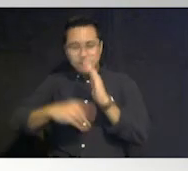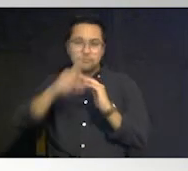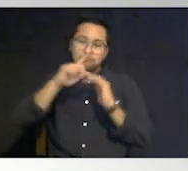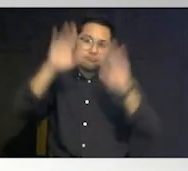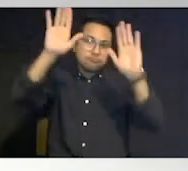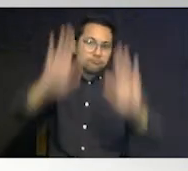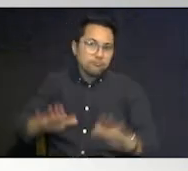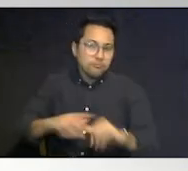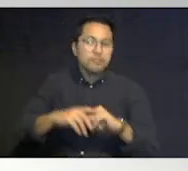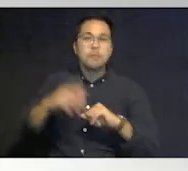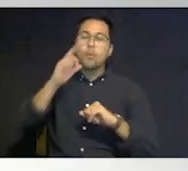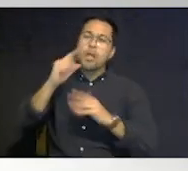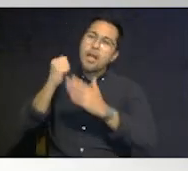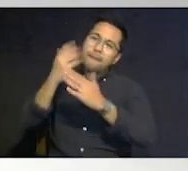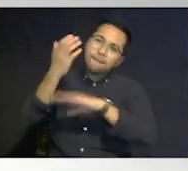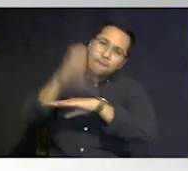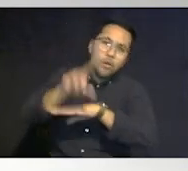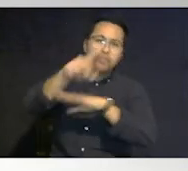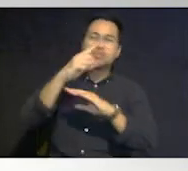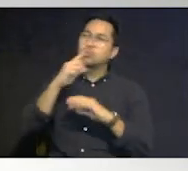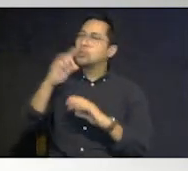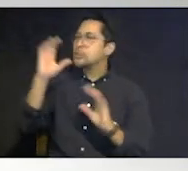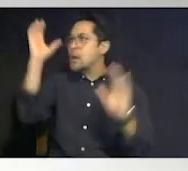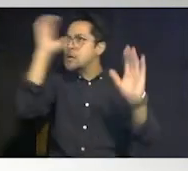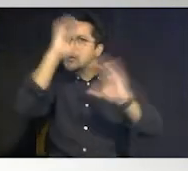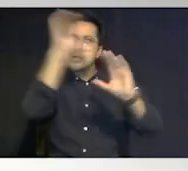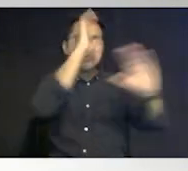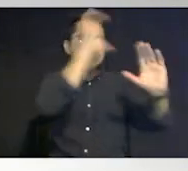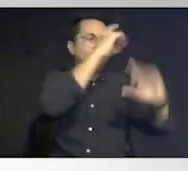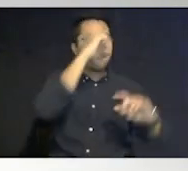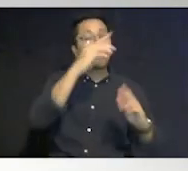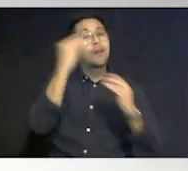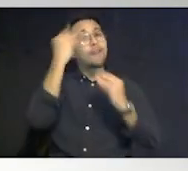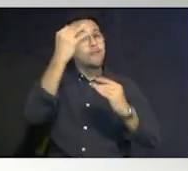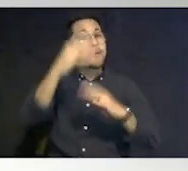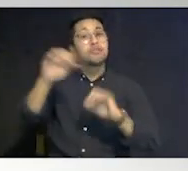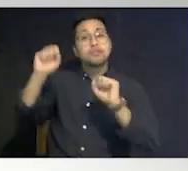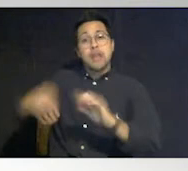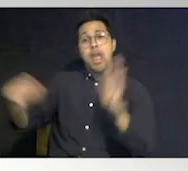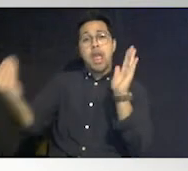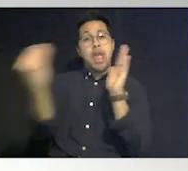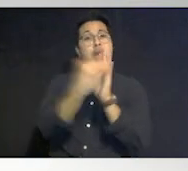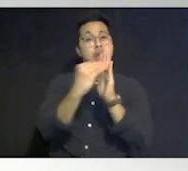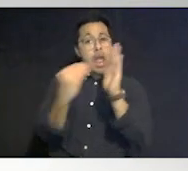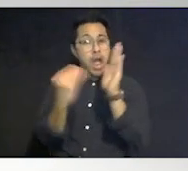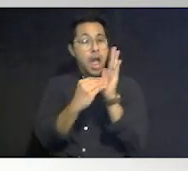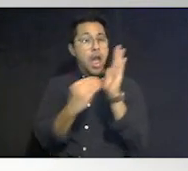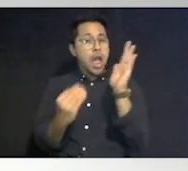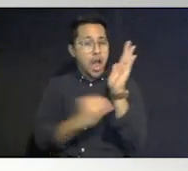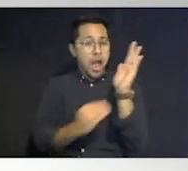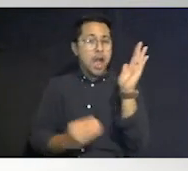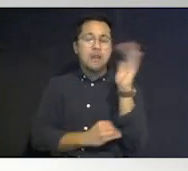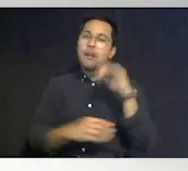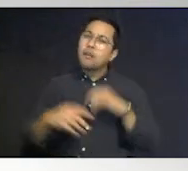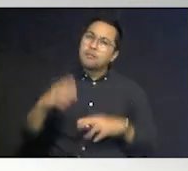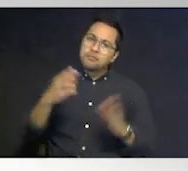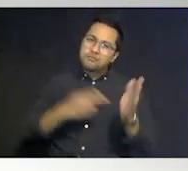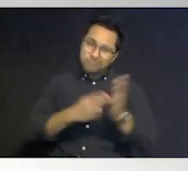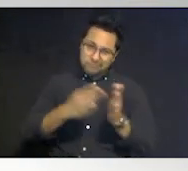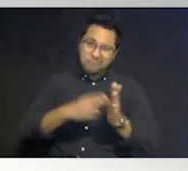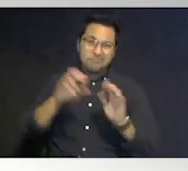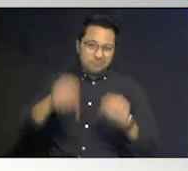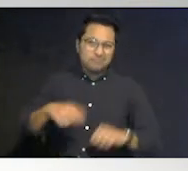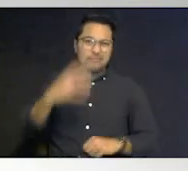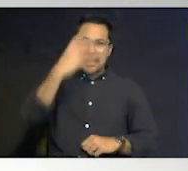find information to place in that plan and you can sleep better at night knowing that you've thought that through